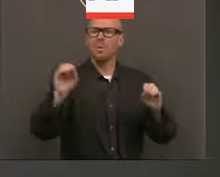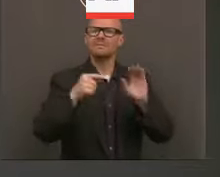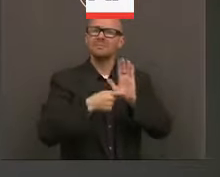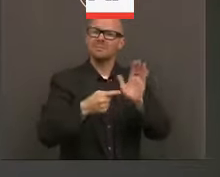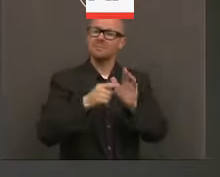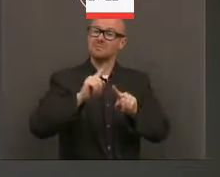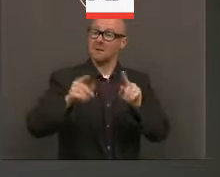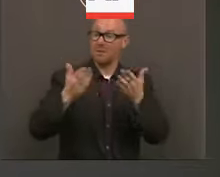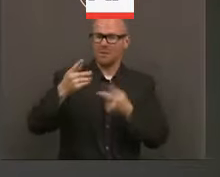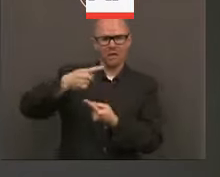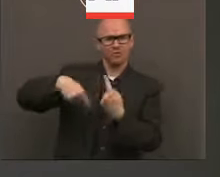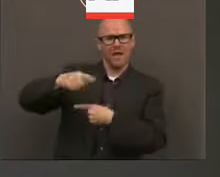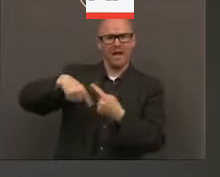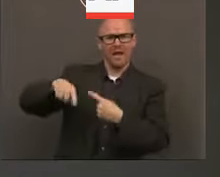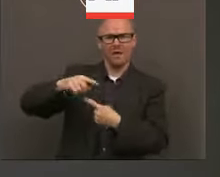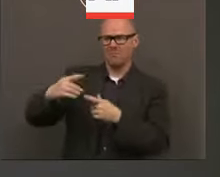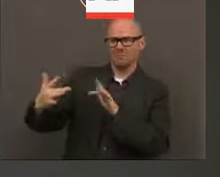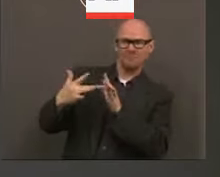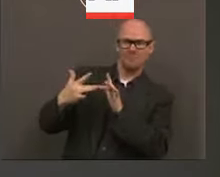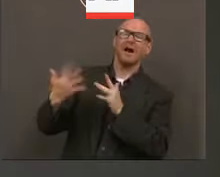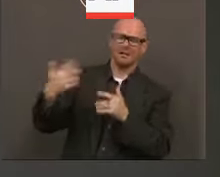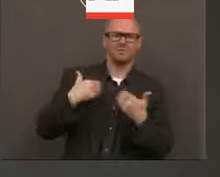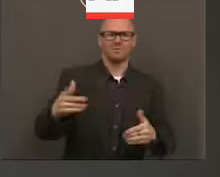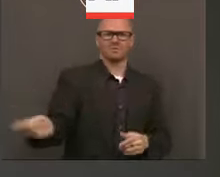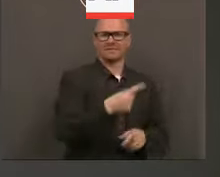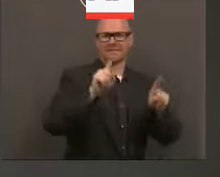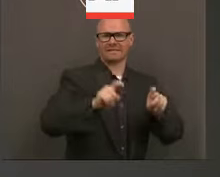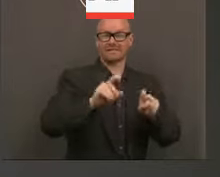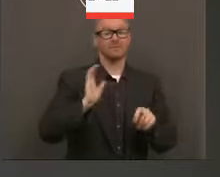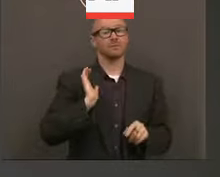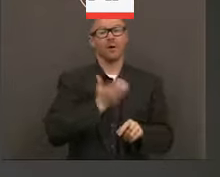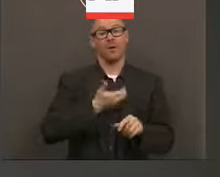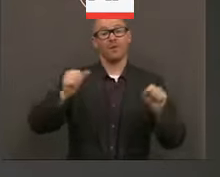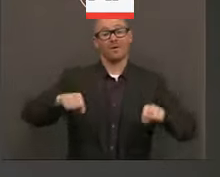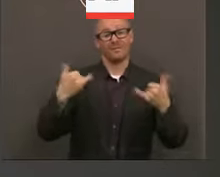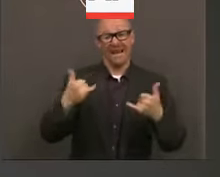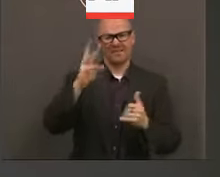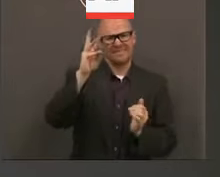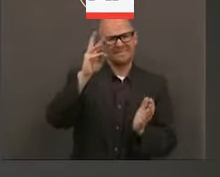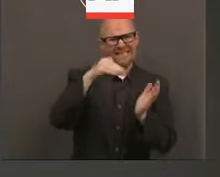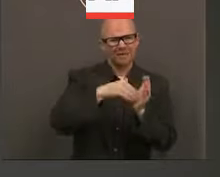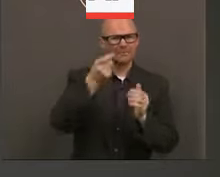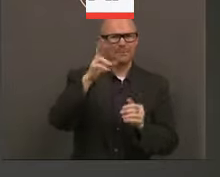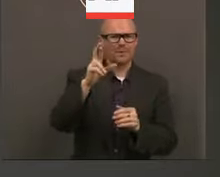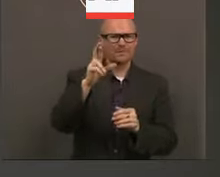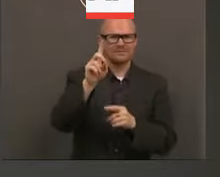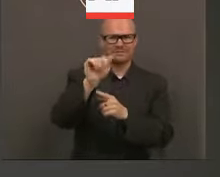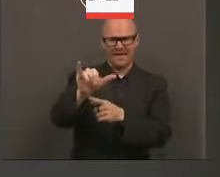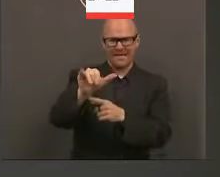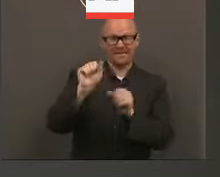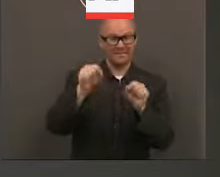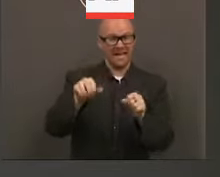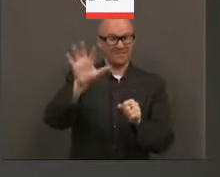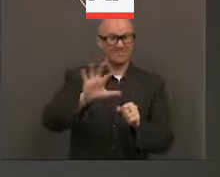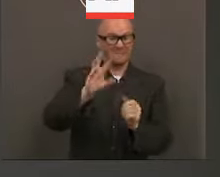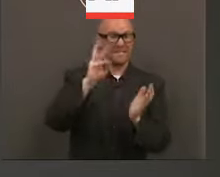ability to test 6,000 people per day. We're not reaching that. We've reached that and a little bit more on some occasions, but we're